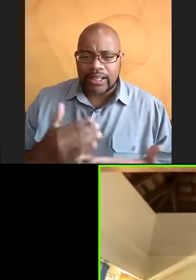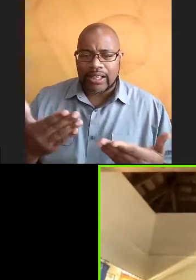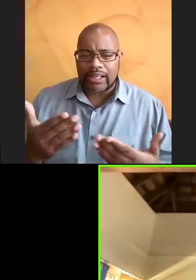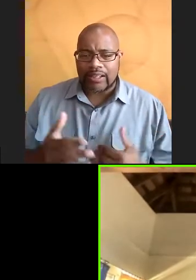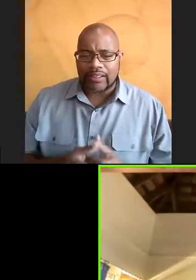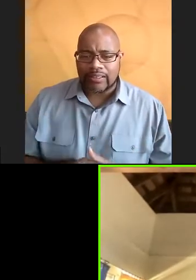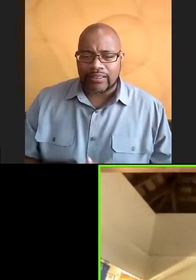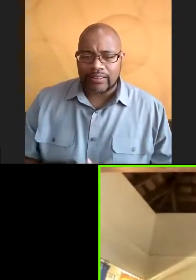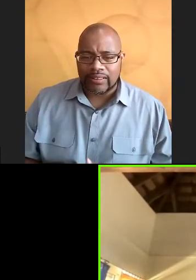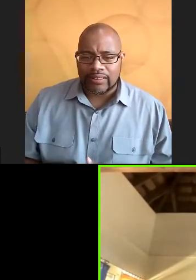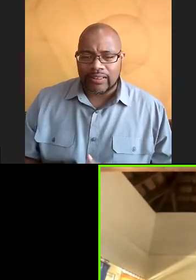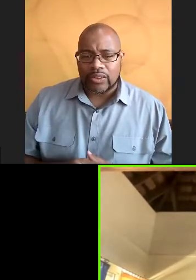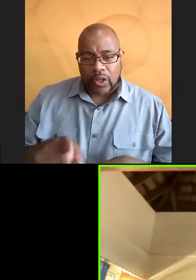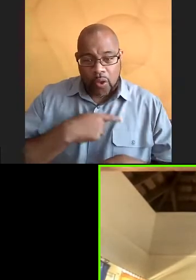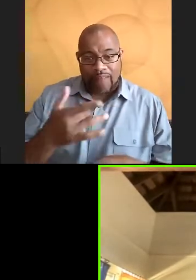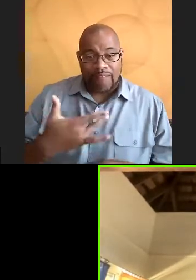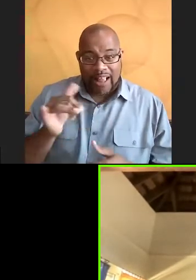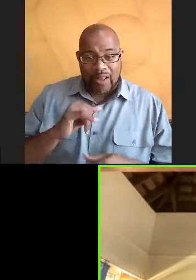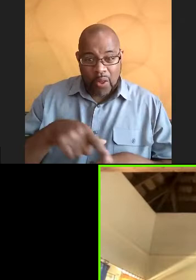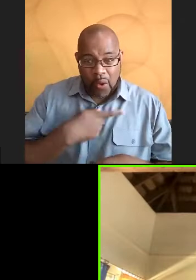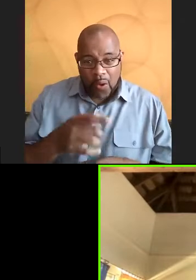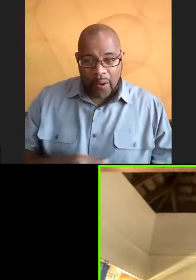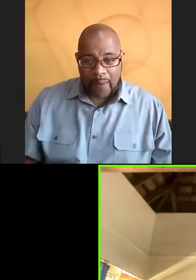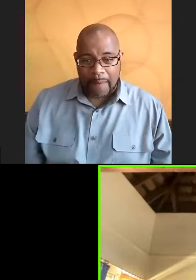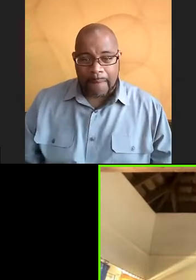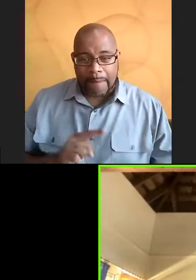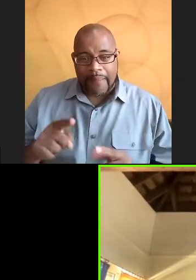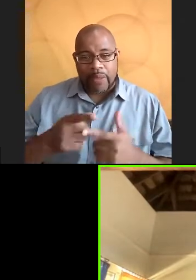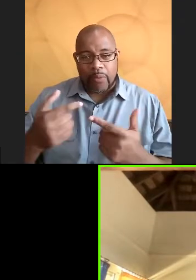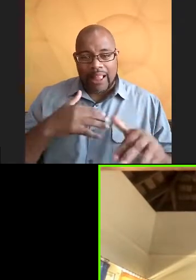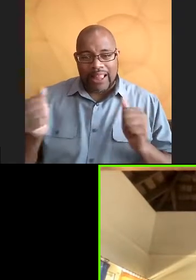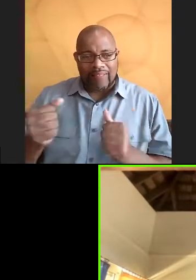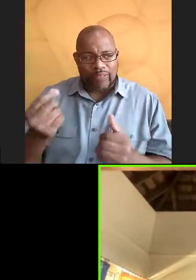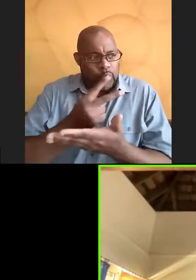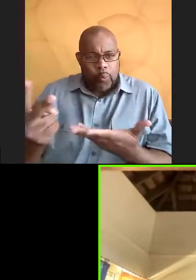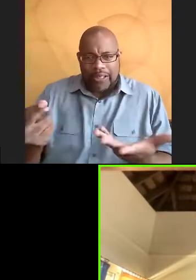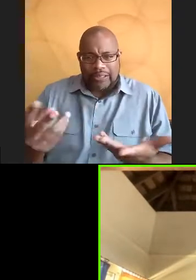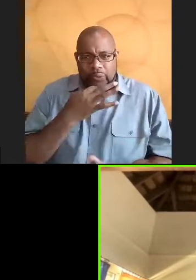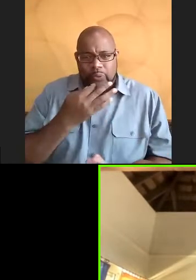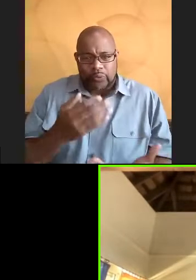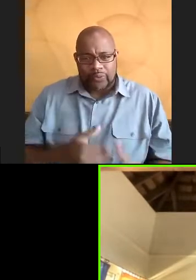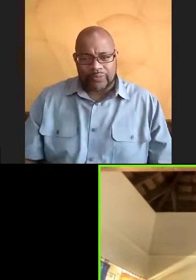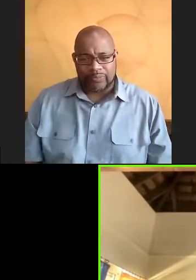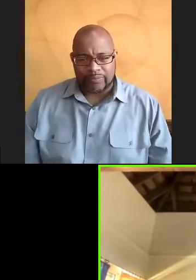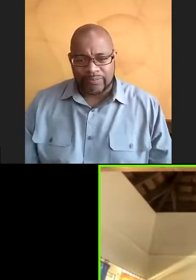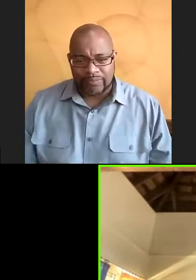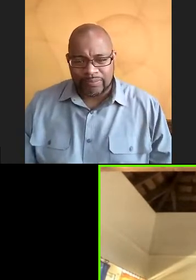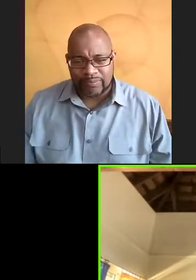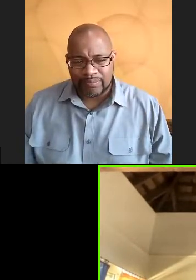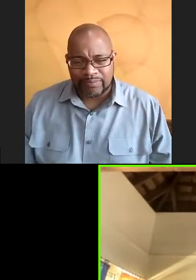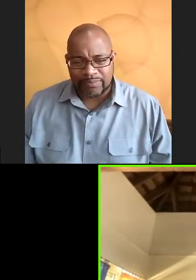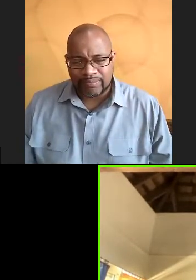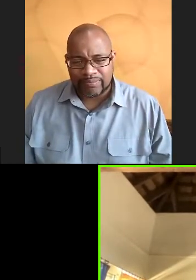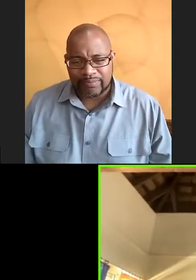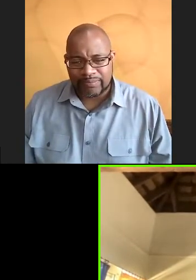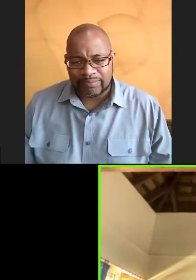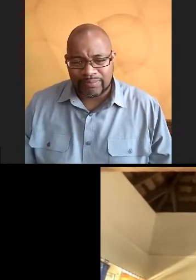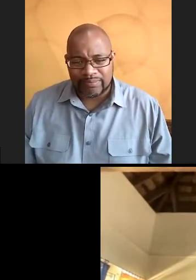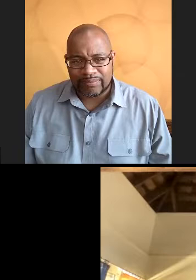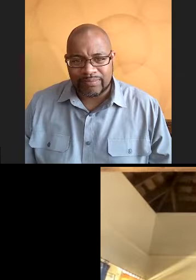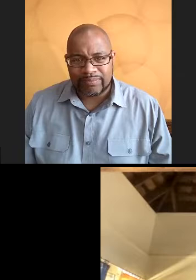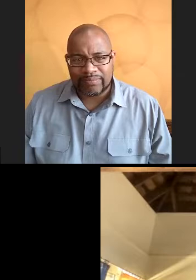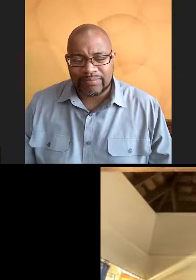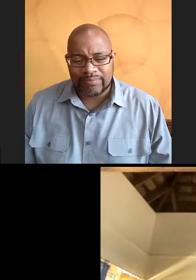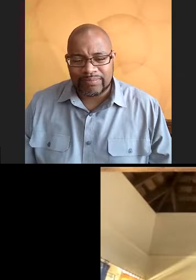like, we've been here for so long, but then we leave in like two weeks, which is, you know, really quick. So that's just